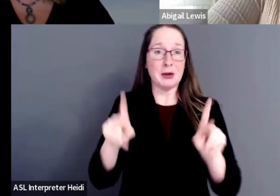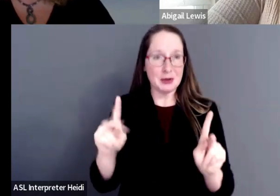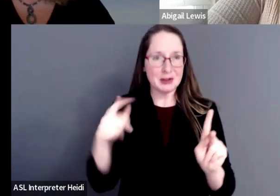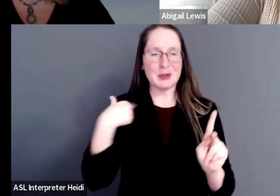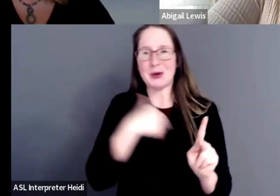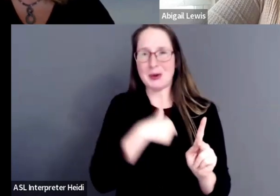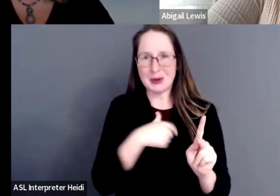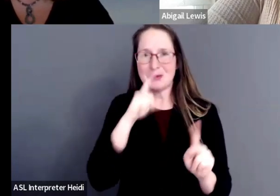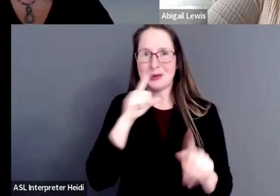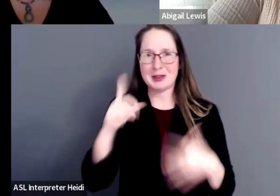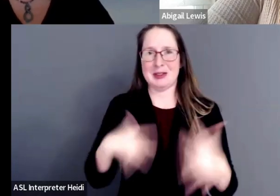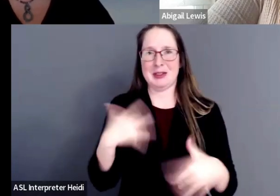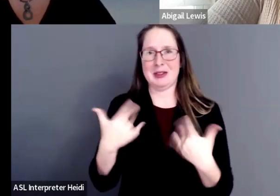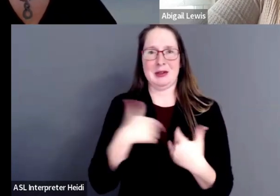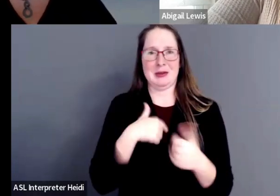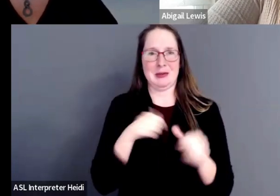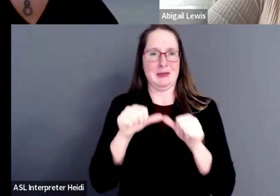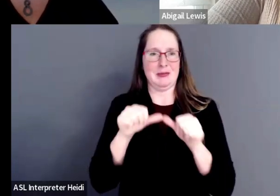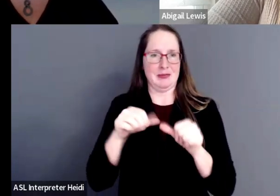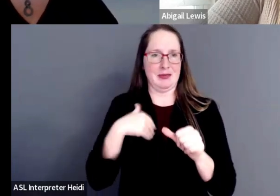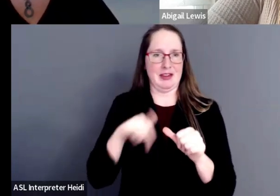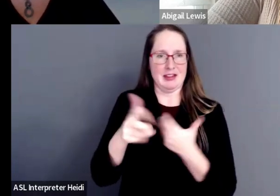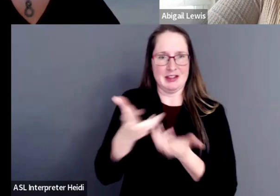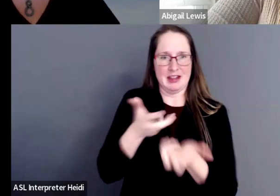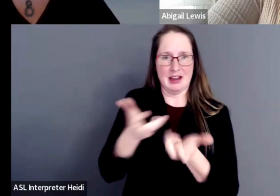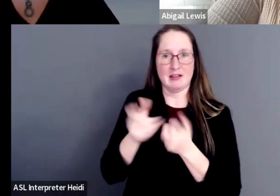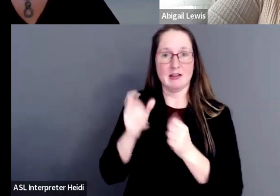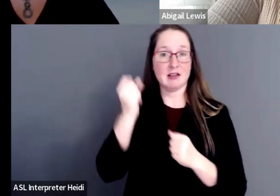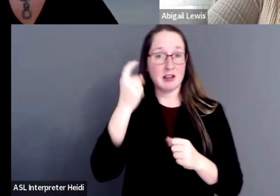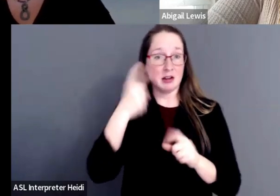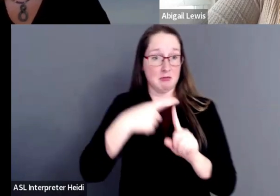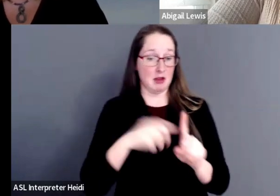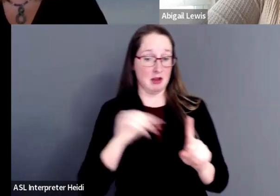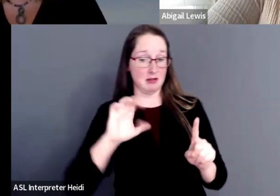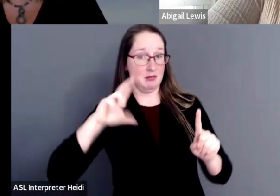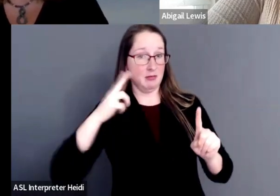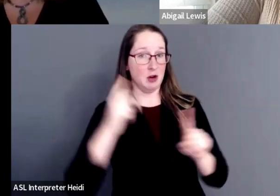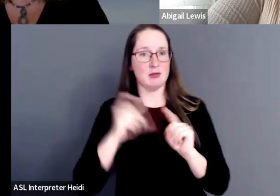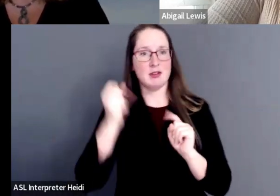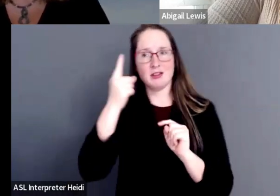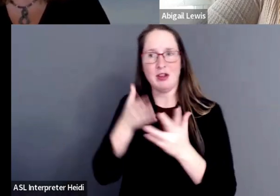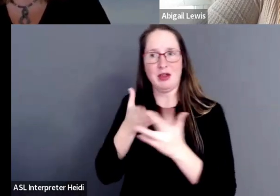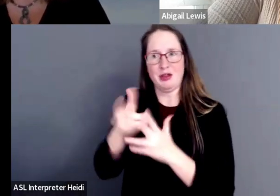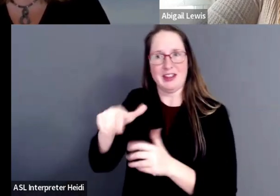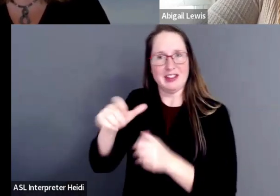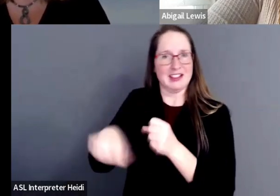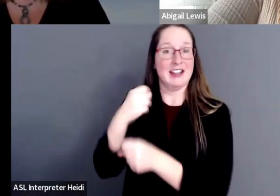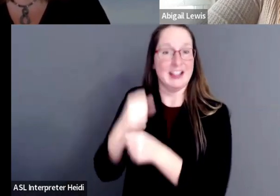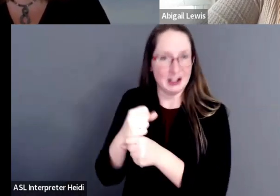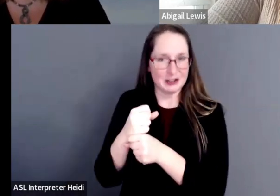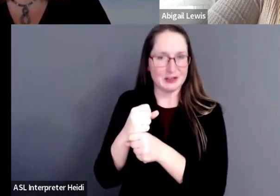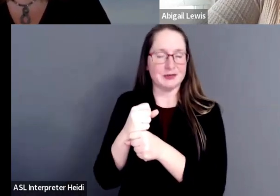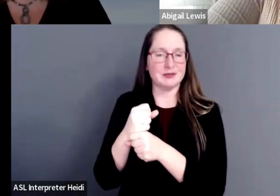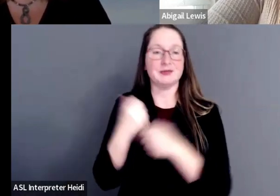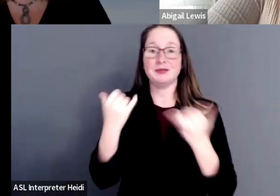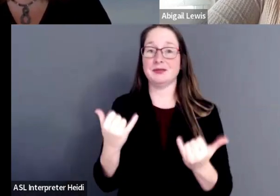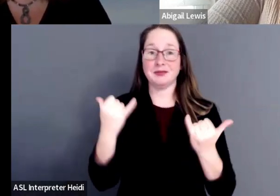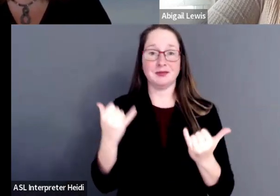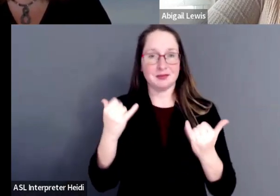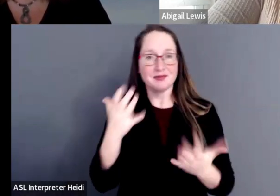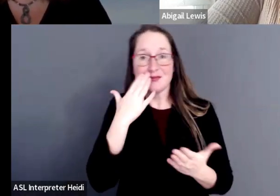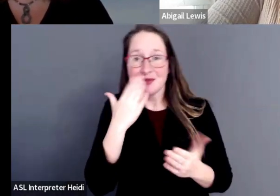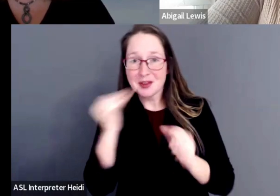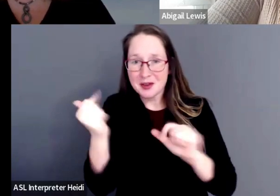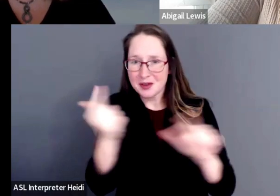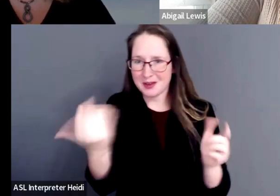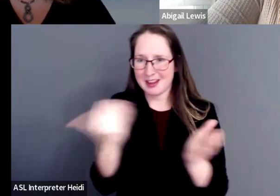we are so excited that we continue to have this conversation, not just during the month of March, but throughout this whole year. But with that being said, thank you guys all